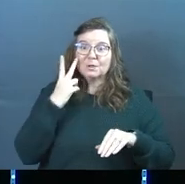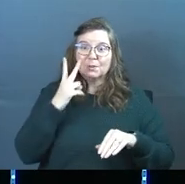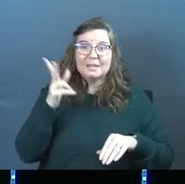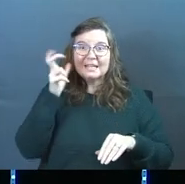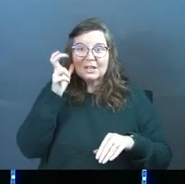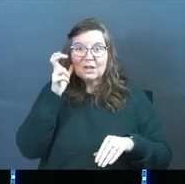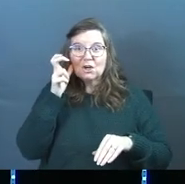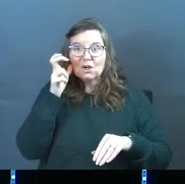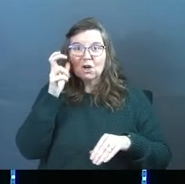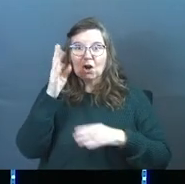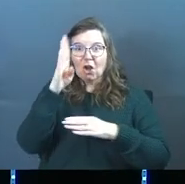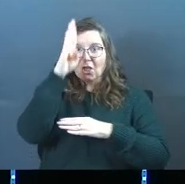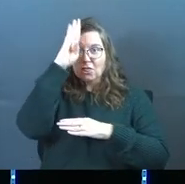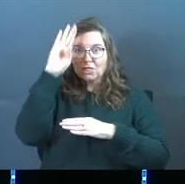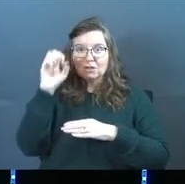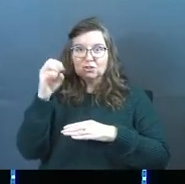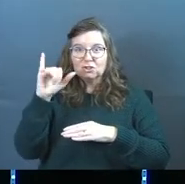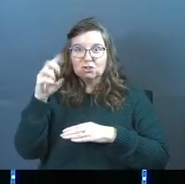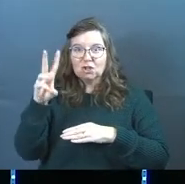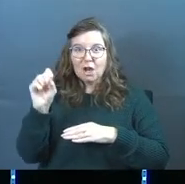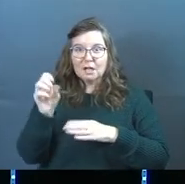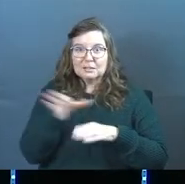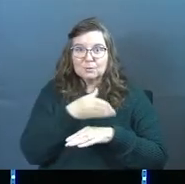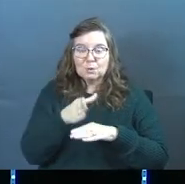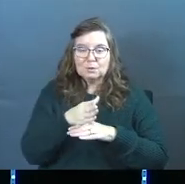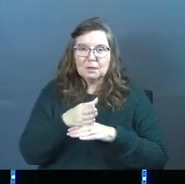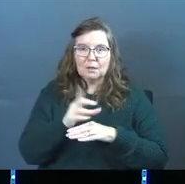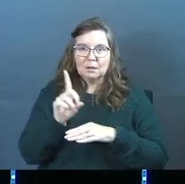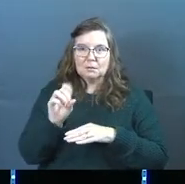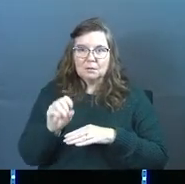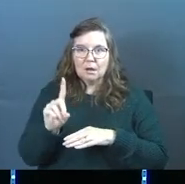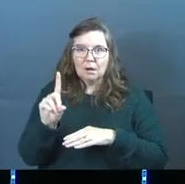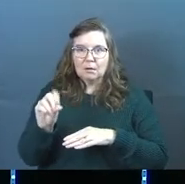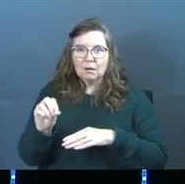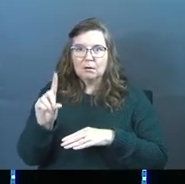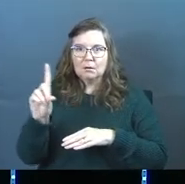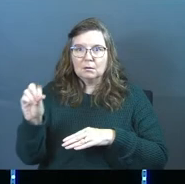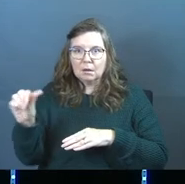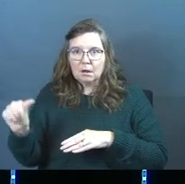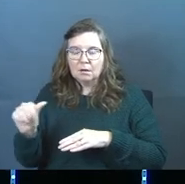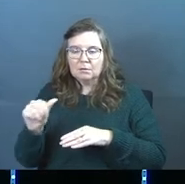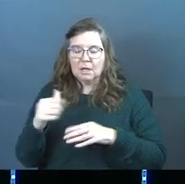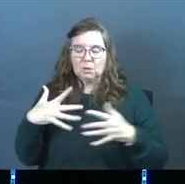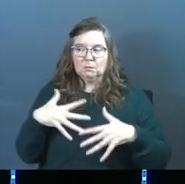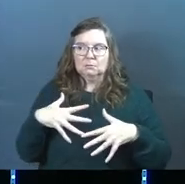still hear the Jaws soundtrack playing in your head. You freeze.